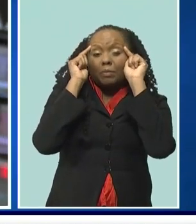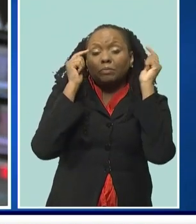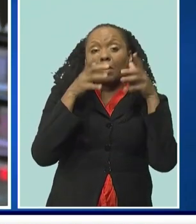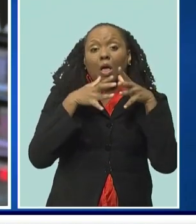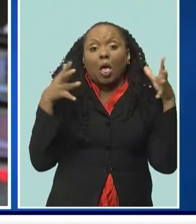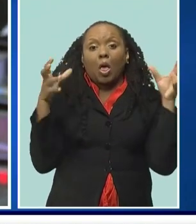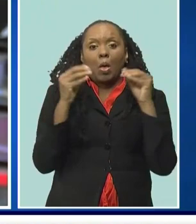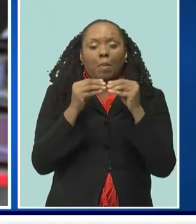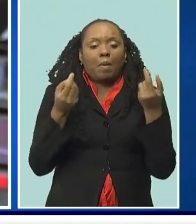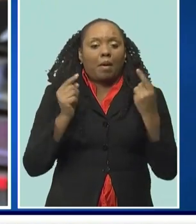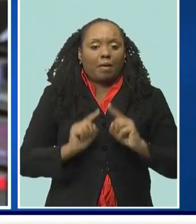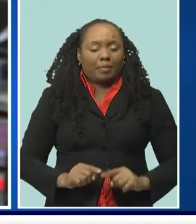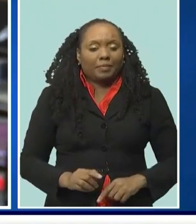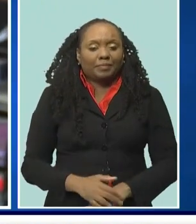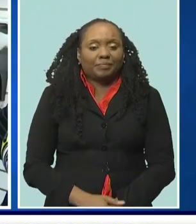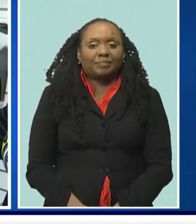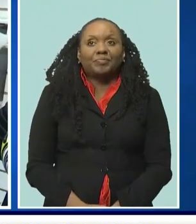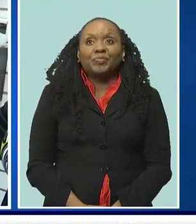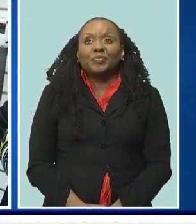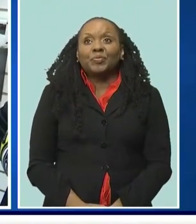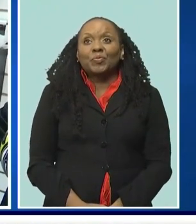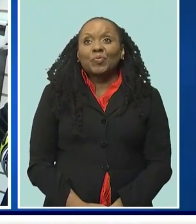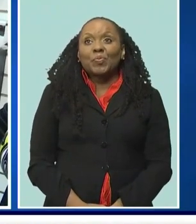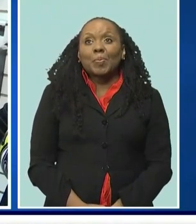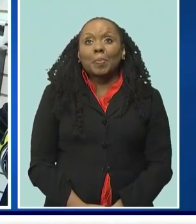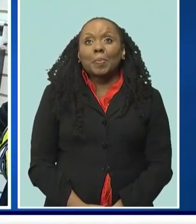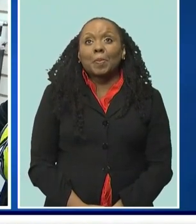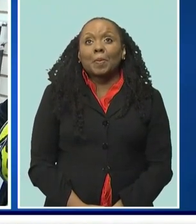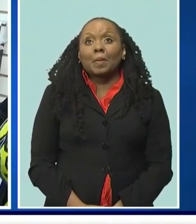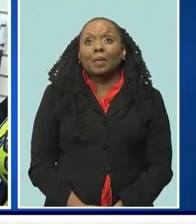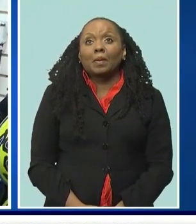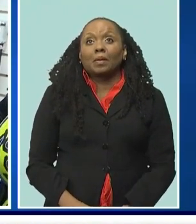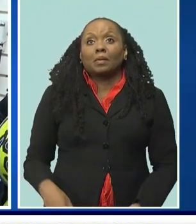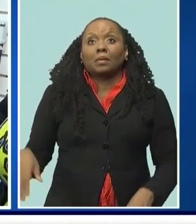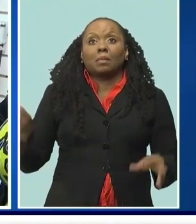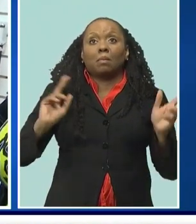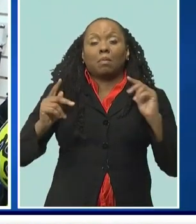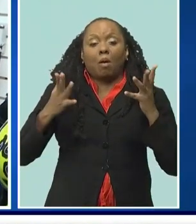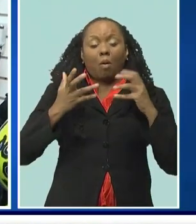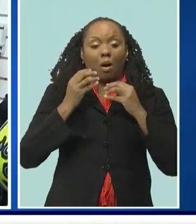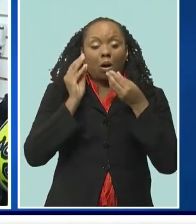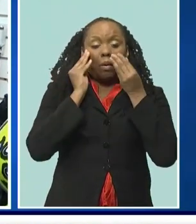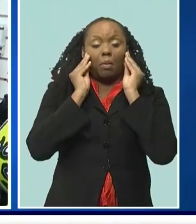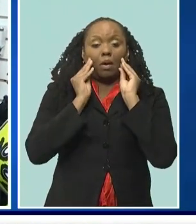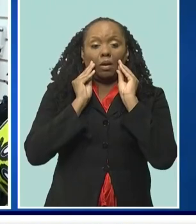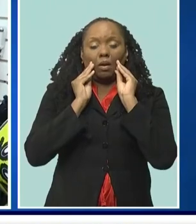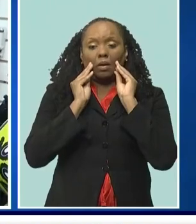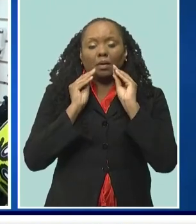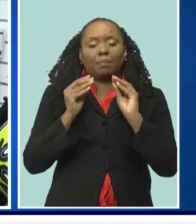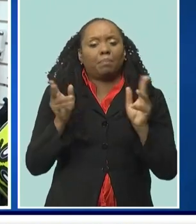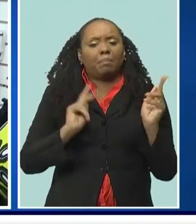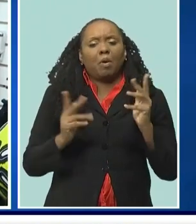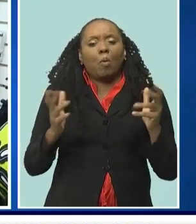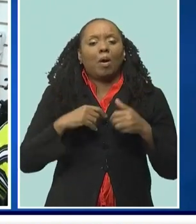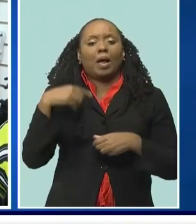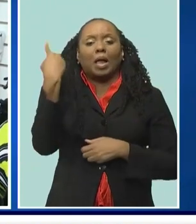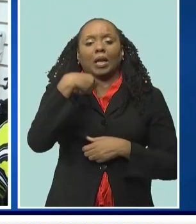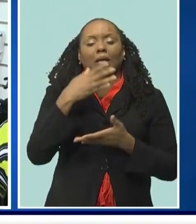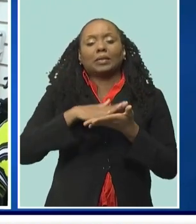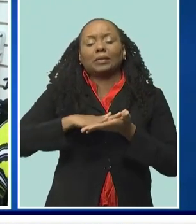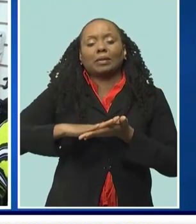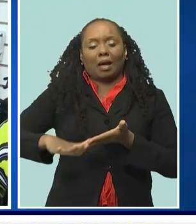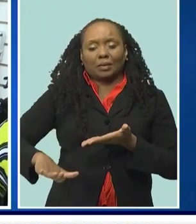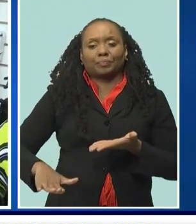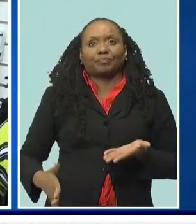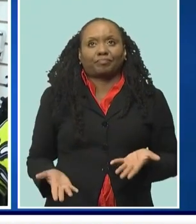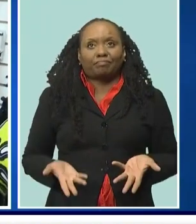of the activities that we have going on. Makeup is the forefront because everybody will want to look nice for the events. So with that